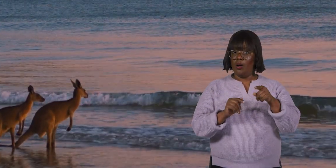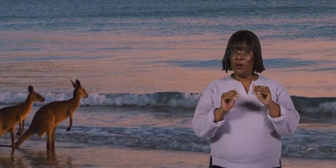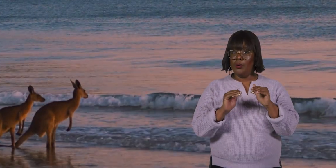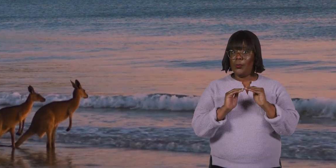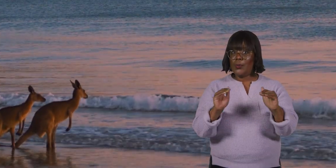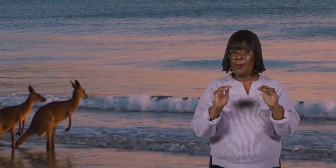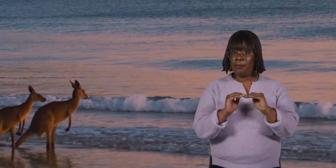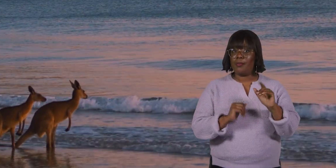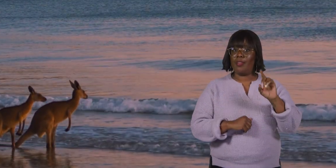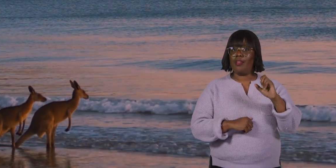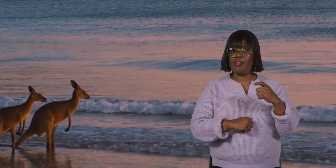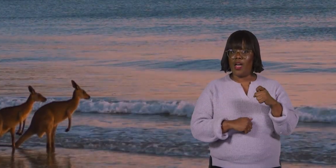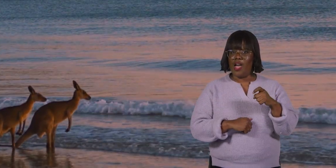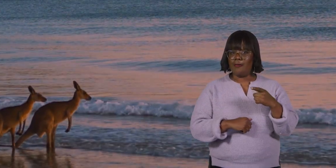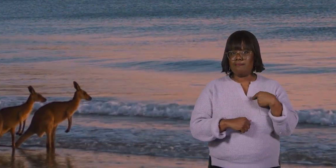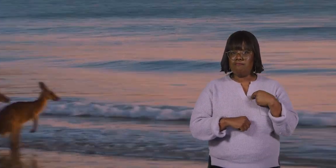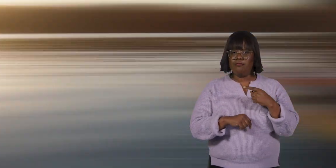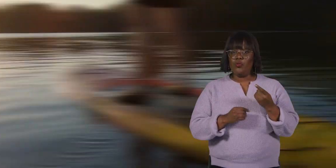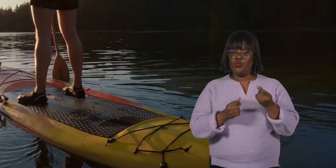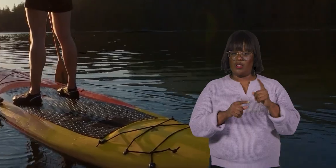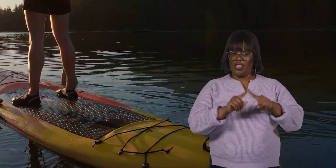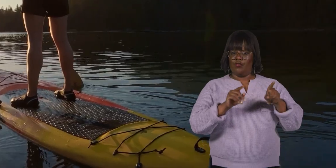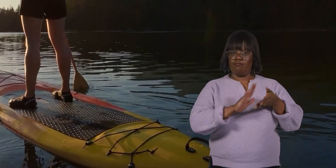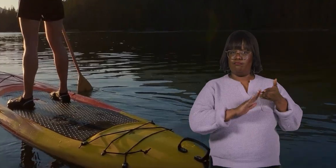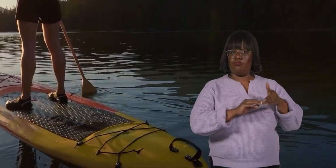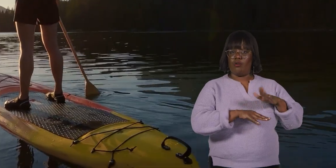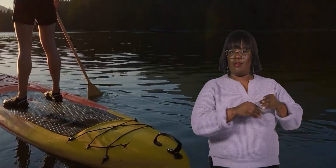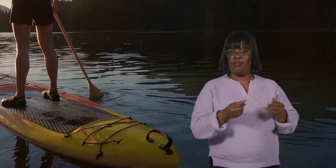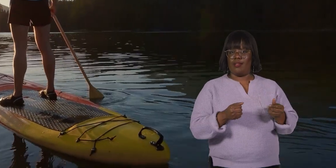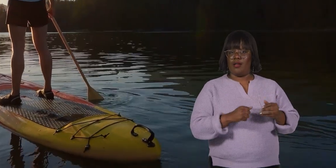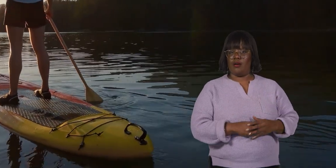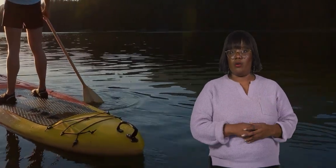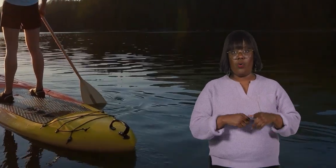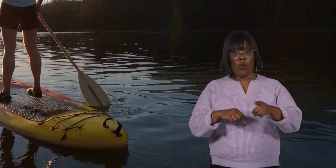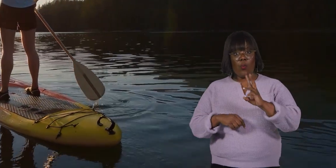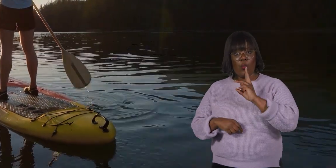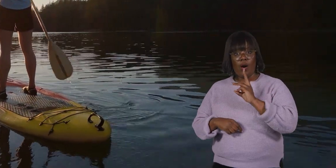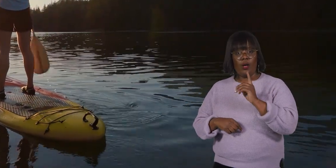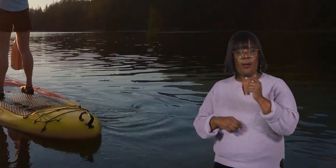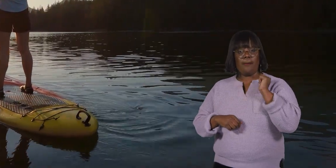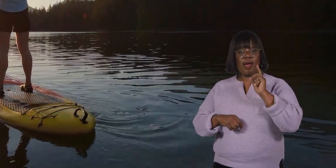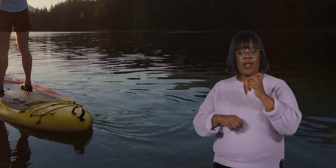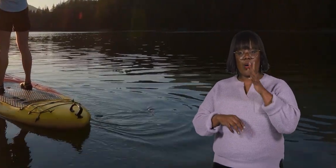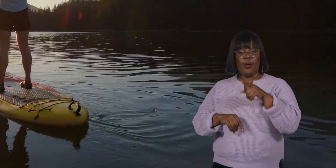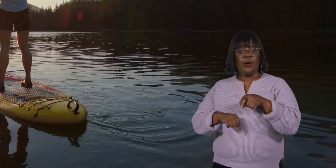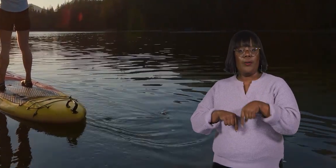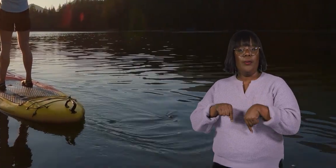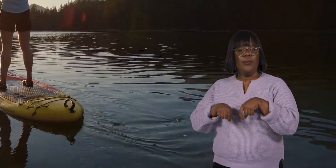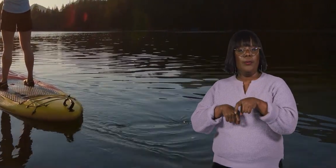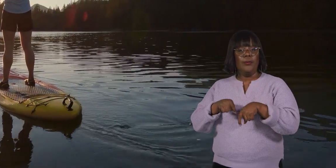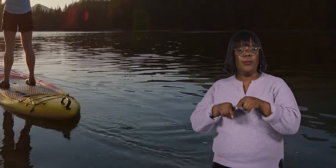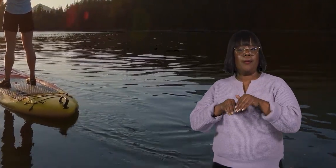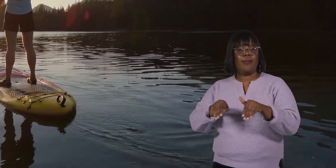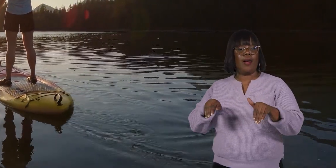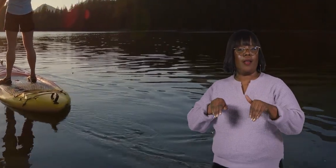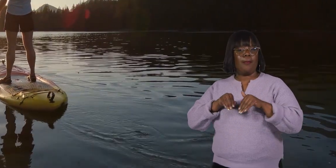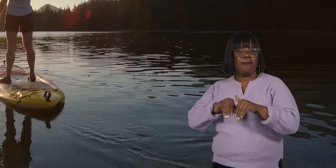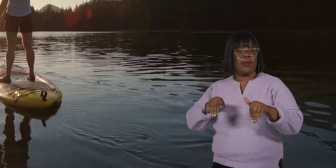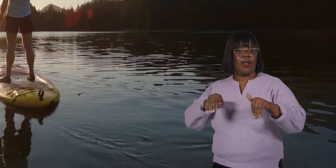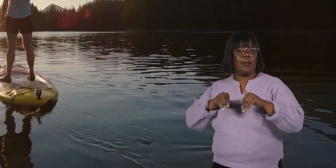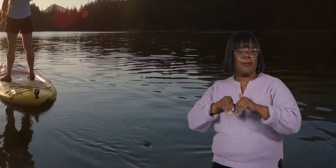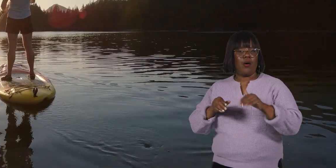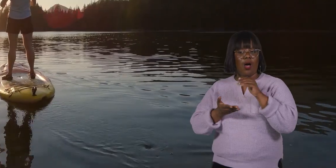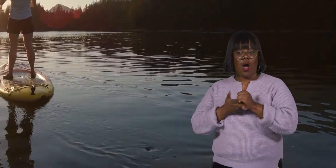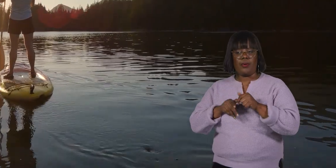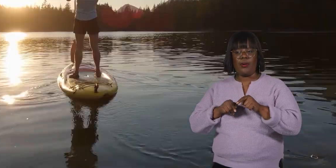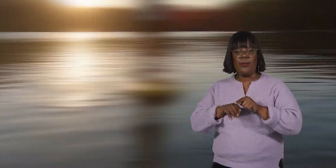their legs work differently than on land. In the water, they use their back legs separately, moving them in a paddle motion to help